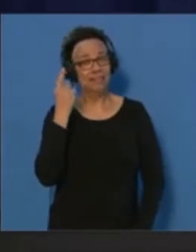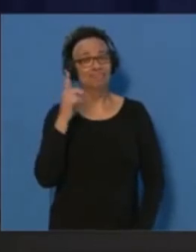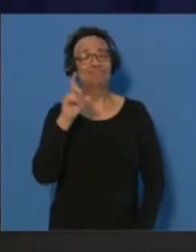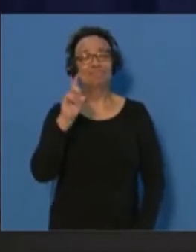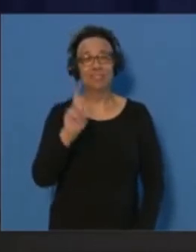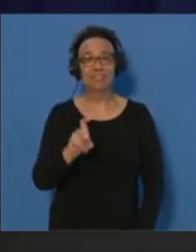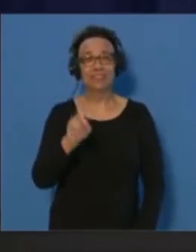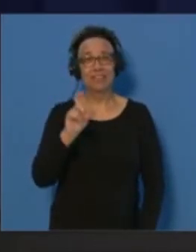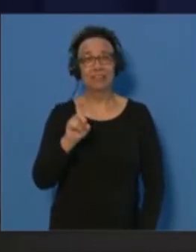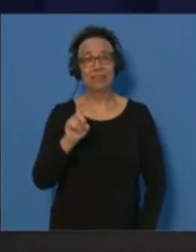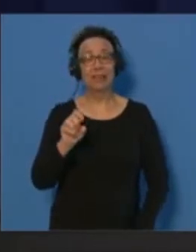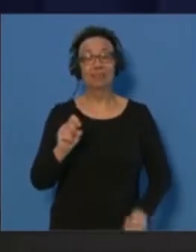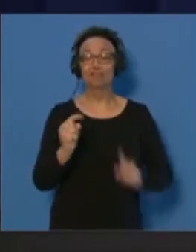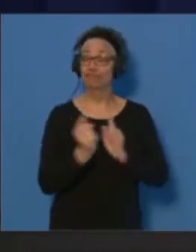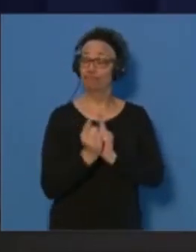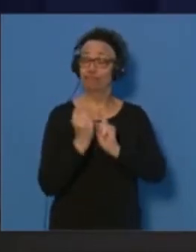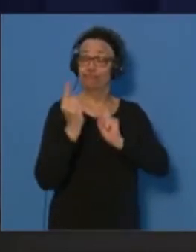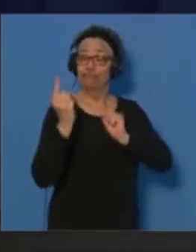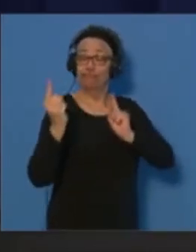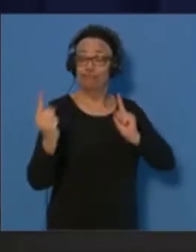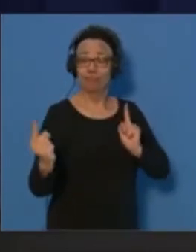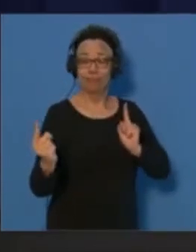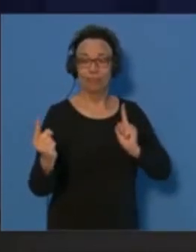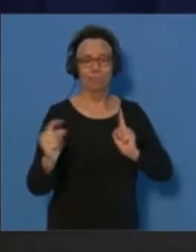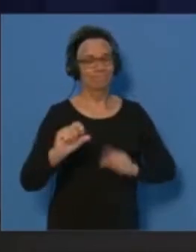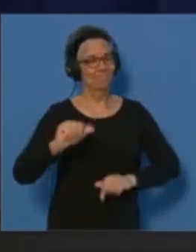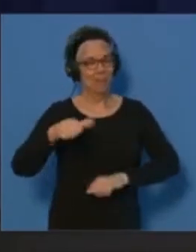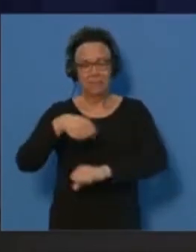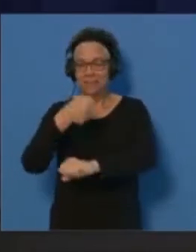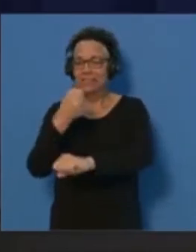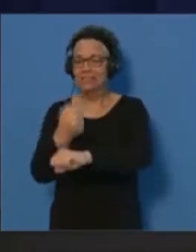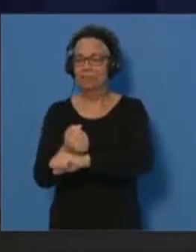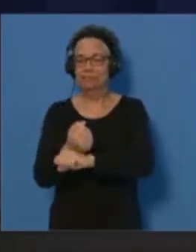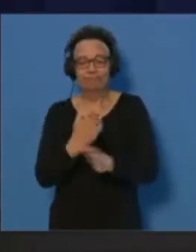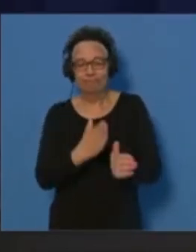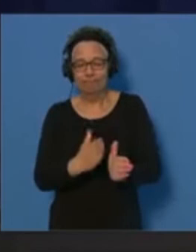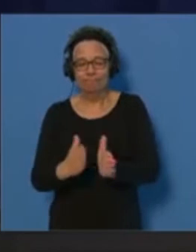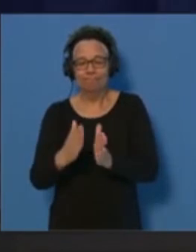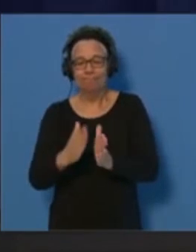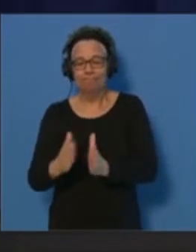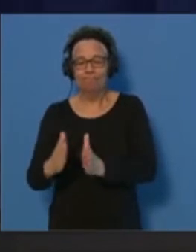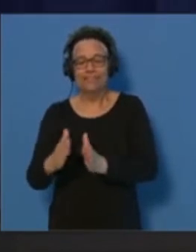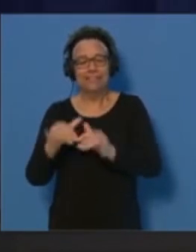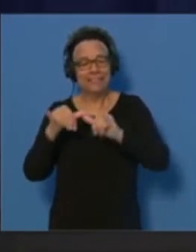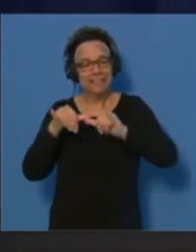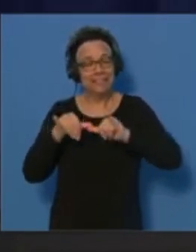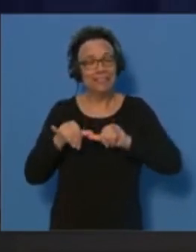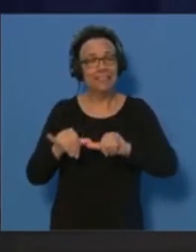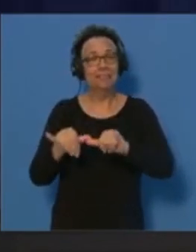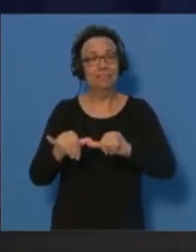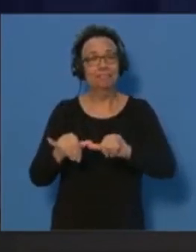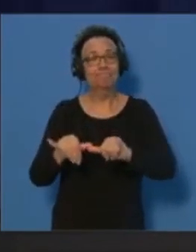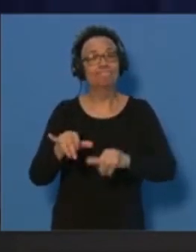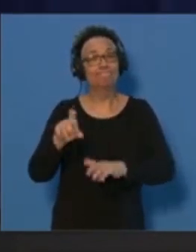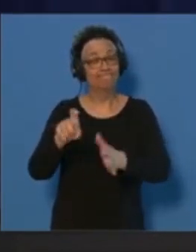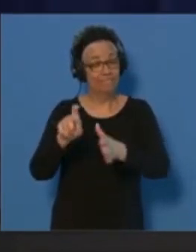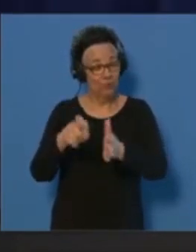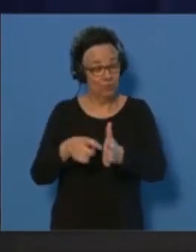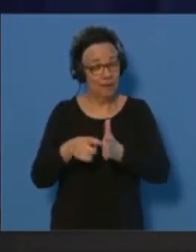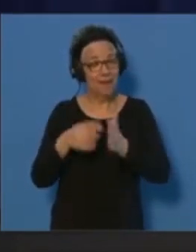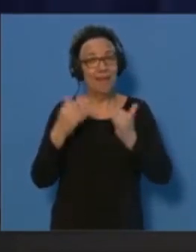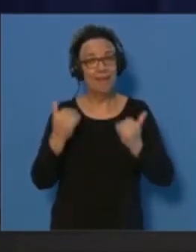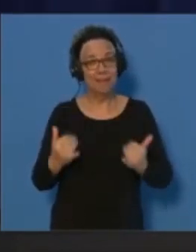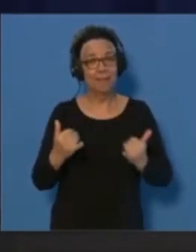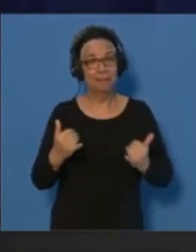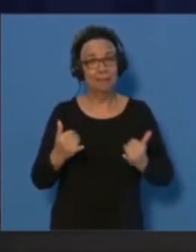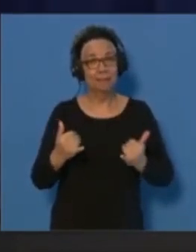for the social distancing and other shelter-in-place arrangements which are still required at this time. They